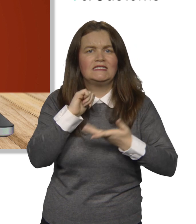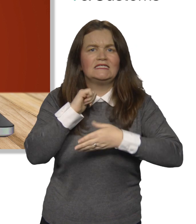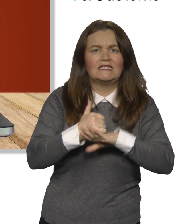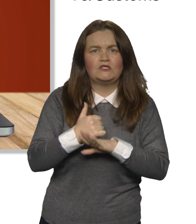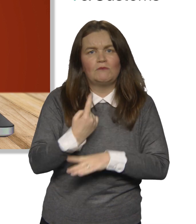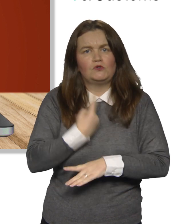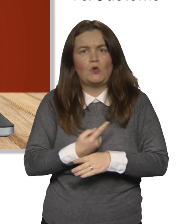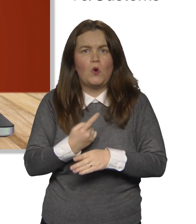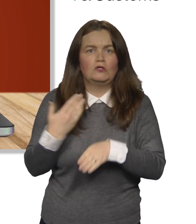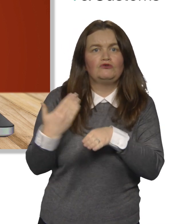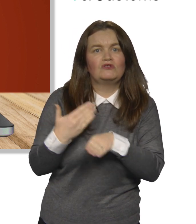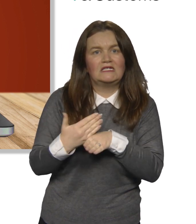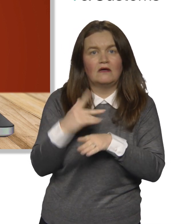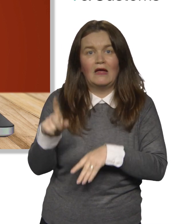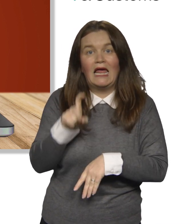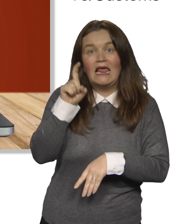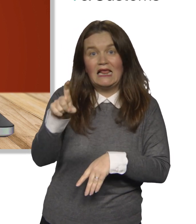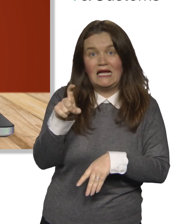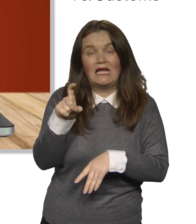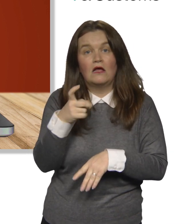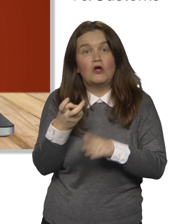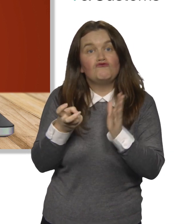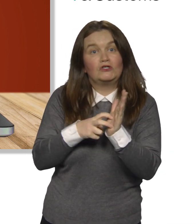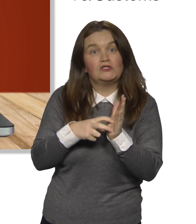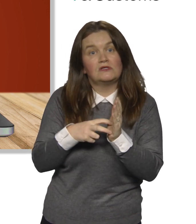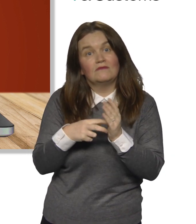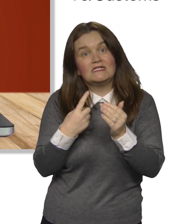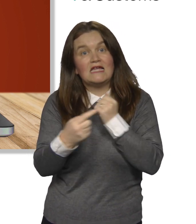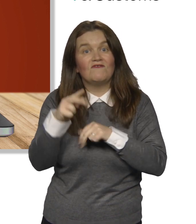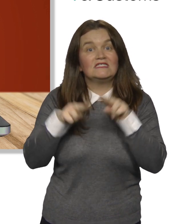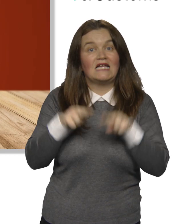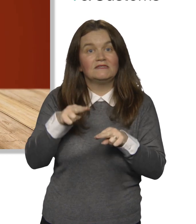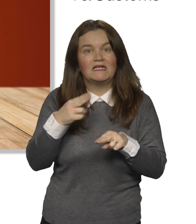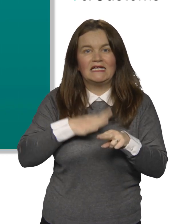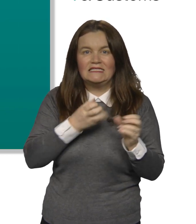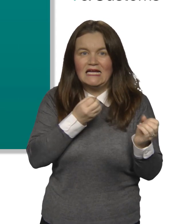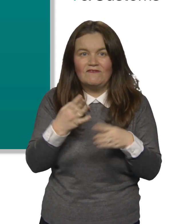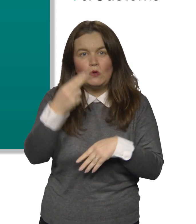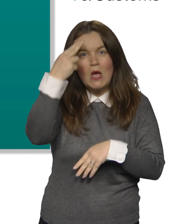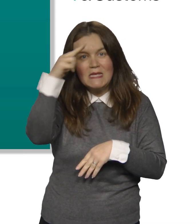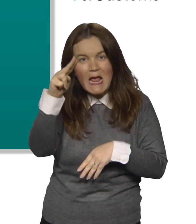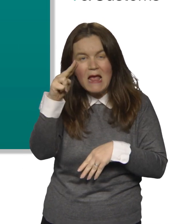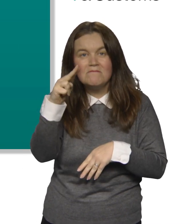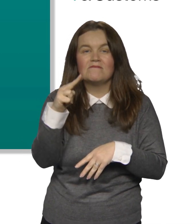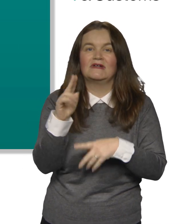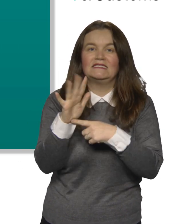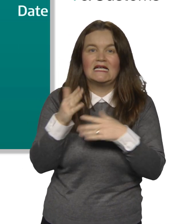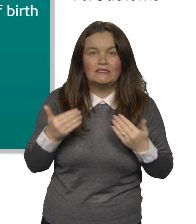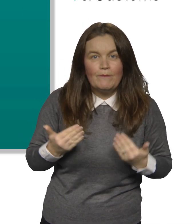as a sole trader. Then click on the link register for self-assessment. You'll need to provide your name,